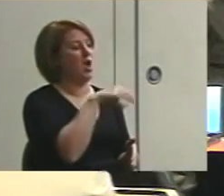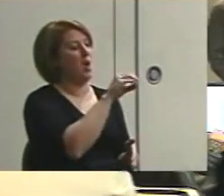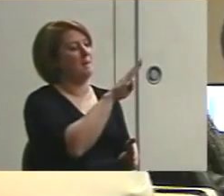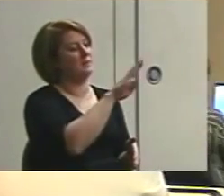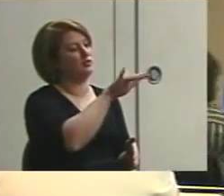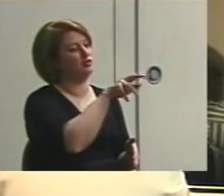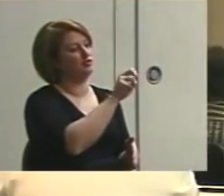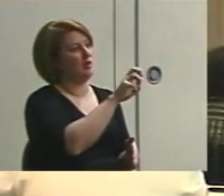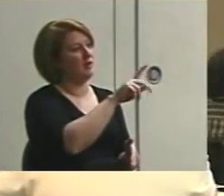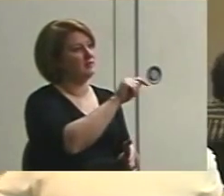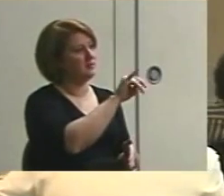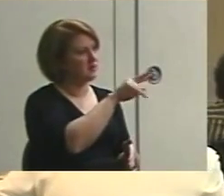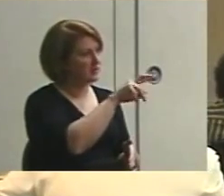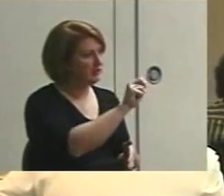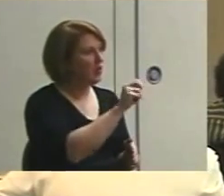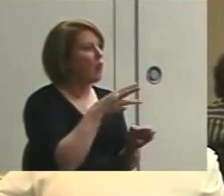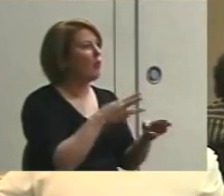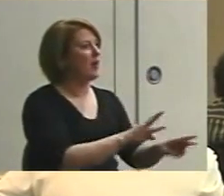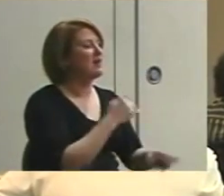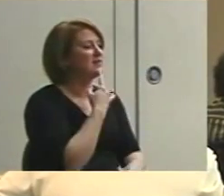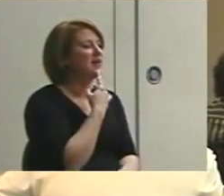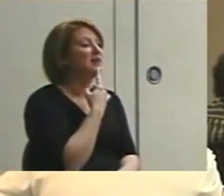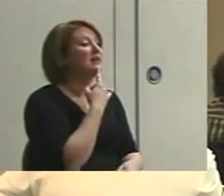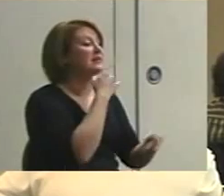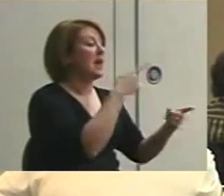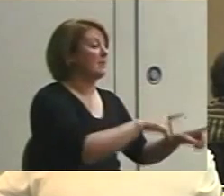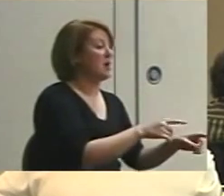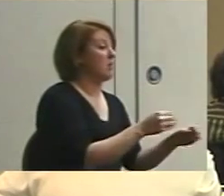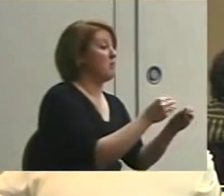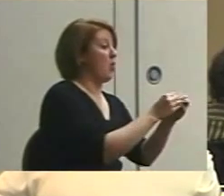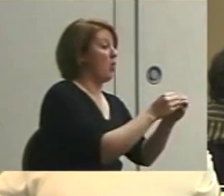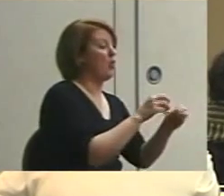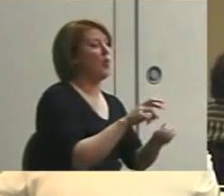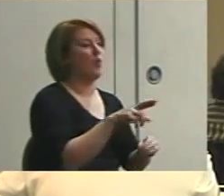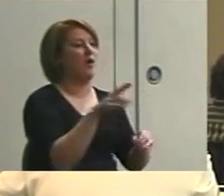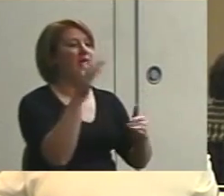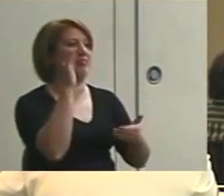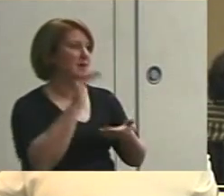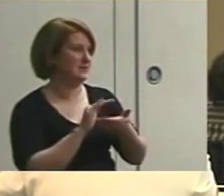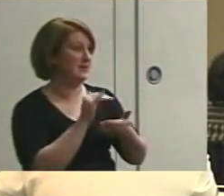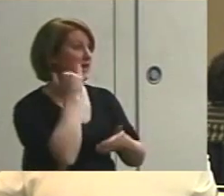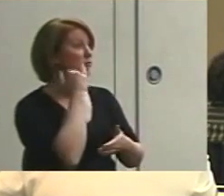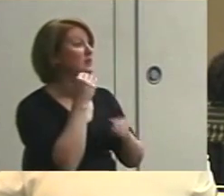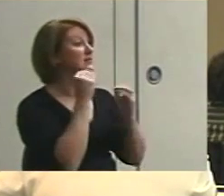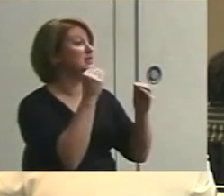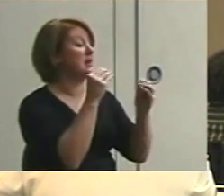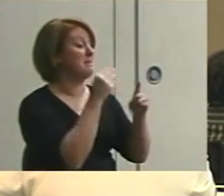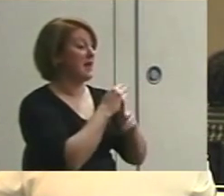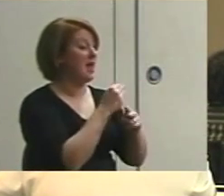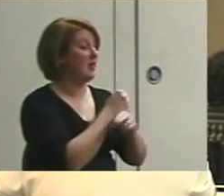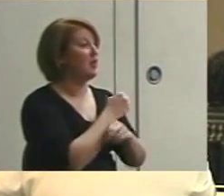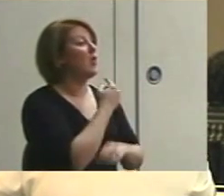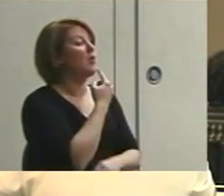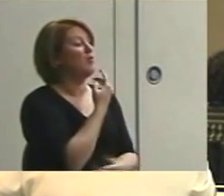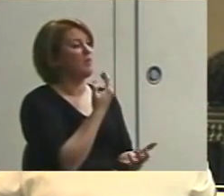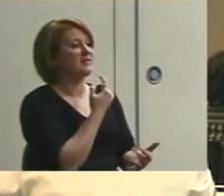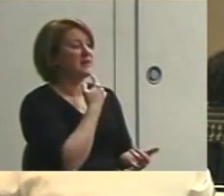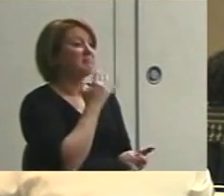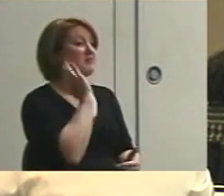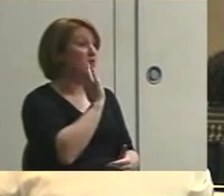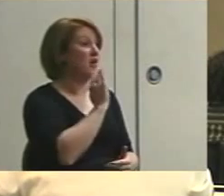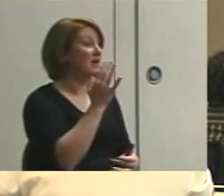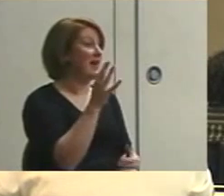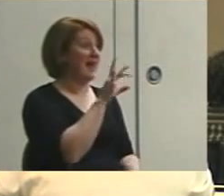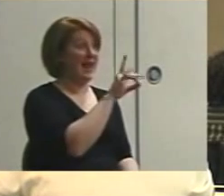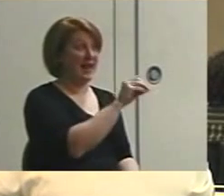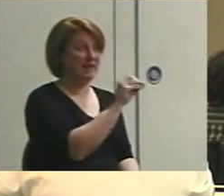saying, this is happening more or less. Just like if we were teaching math, we'd want to say, they used to be able to get